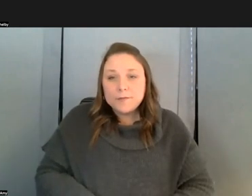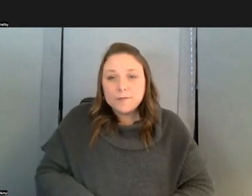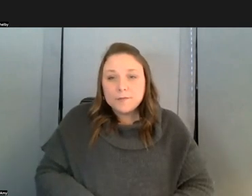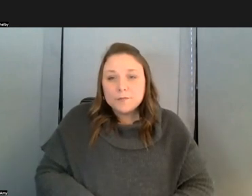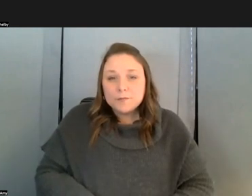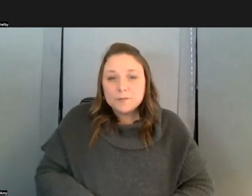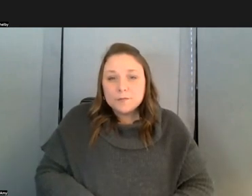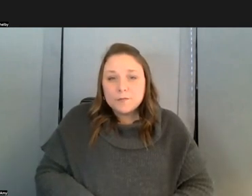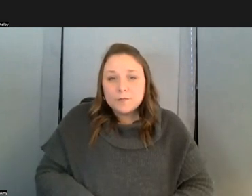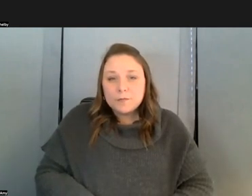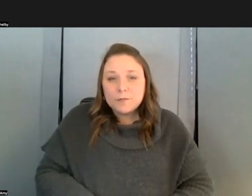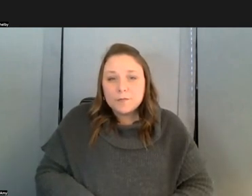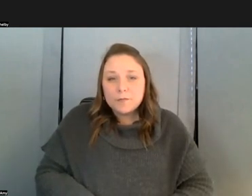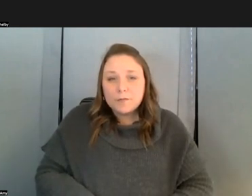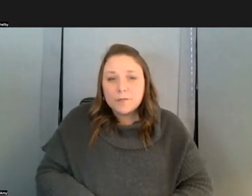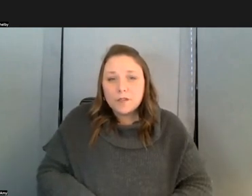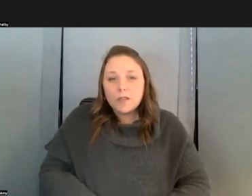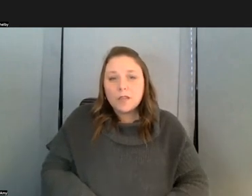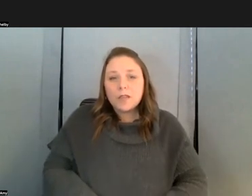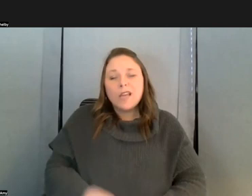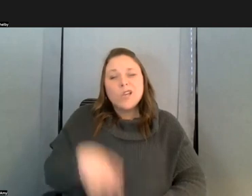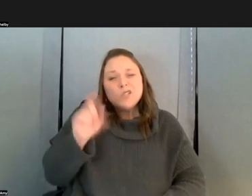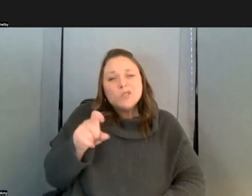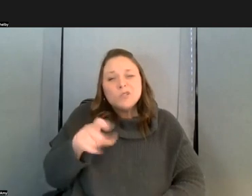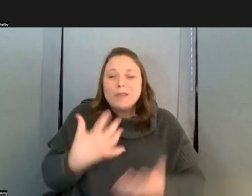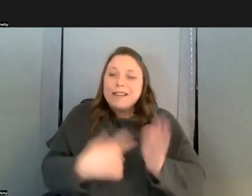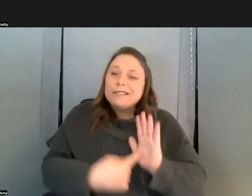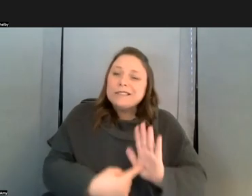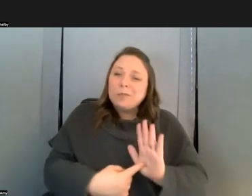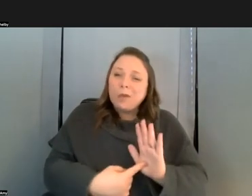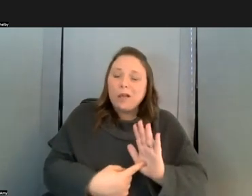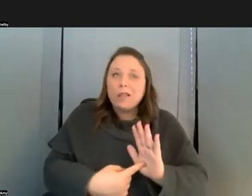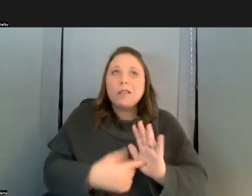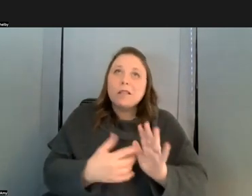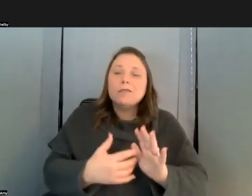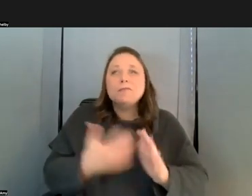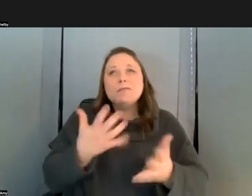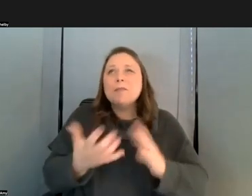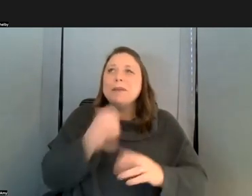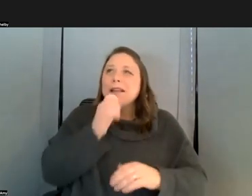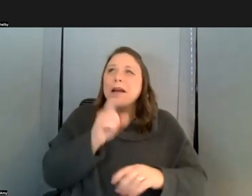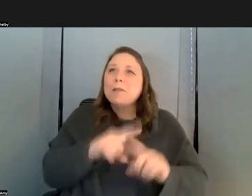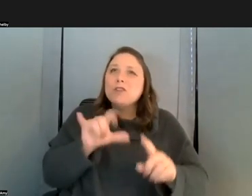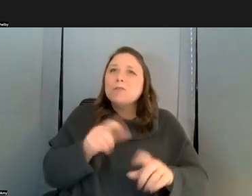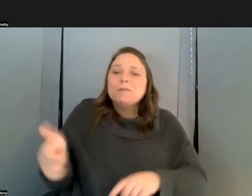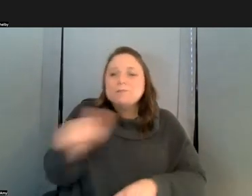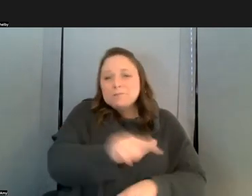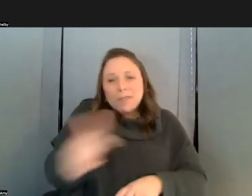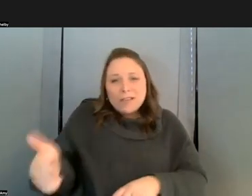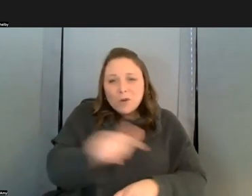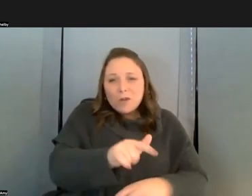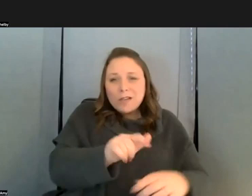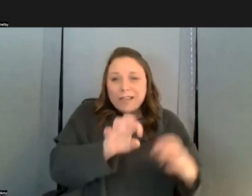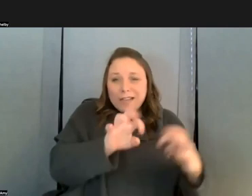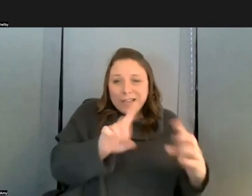symbiotic because that's so cliche but but it should be a back and forth kind of thing where education brings